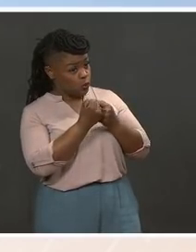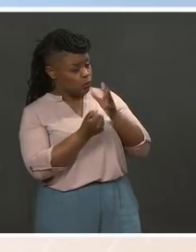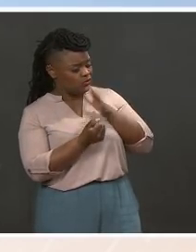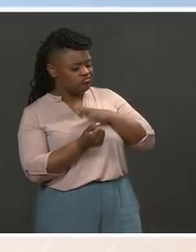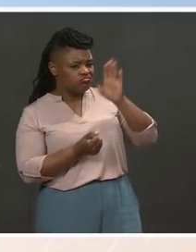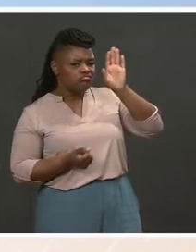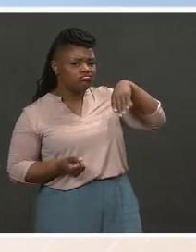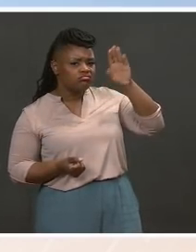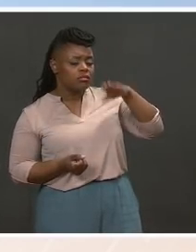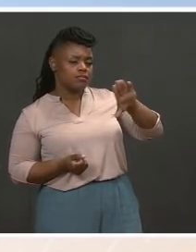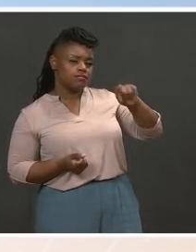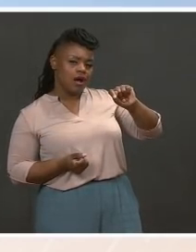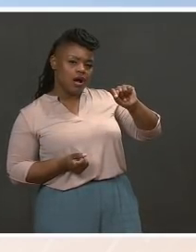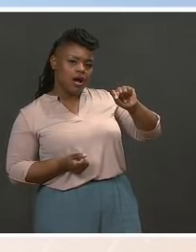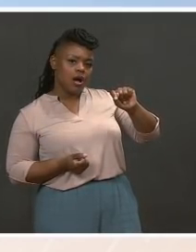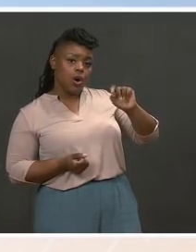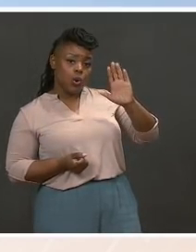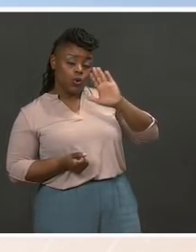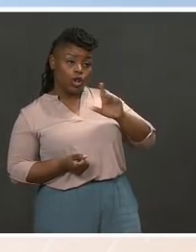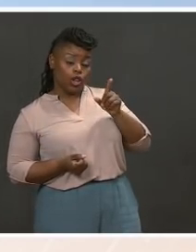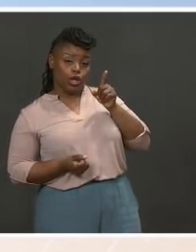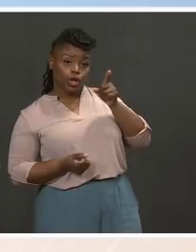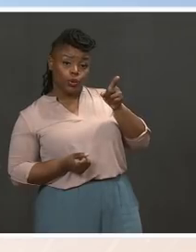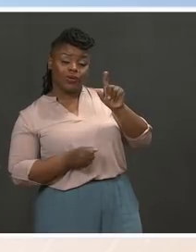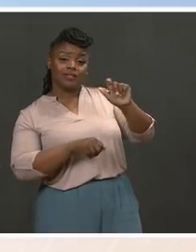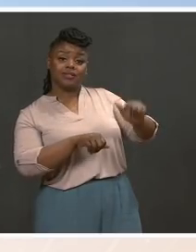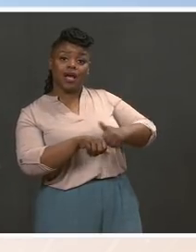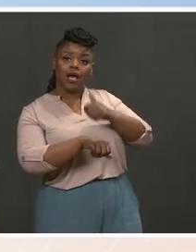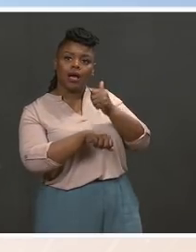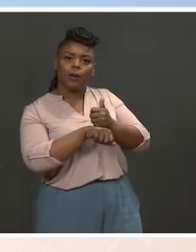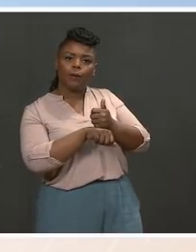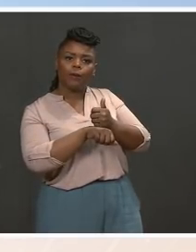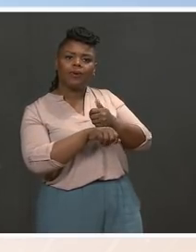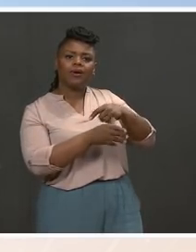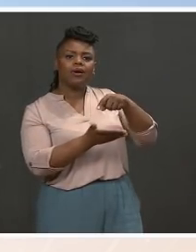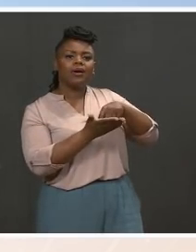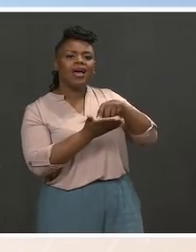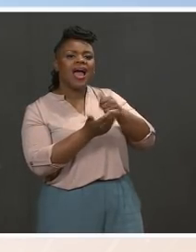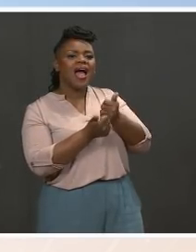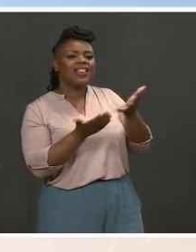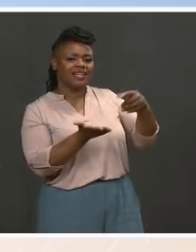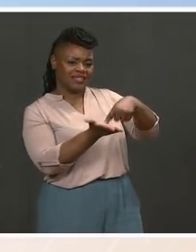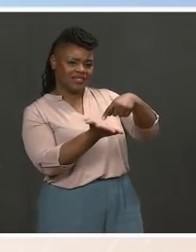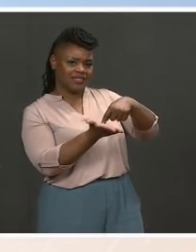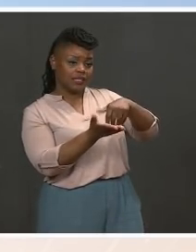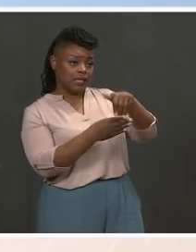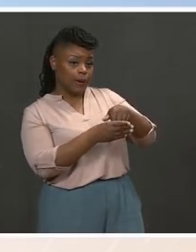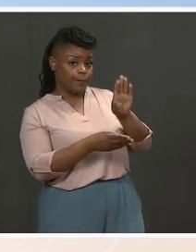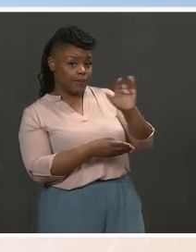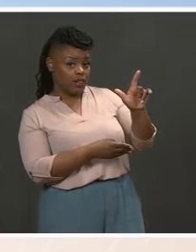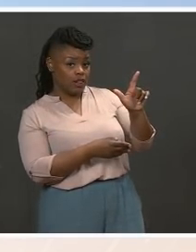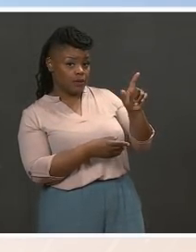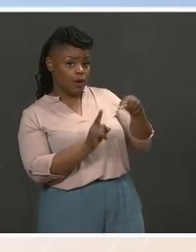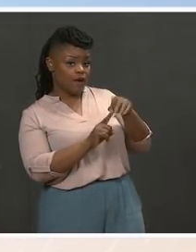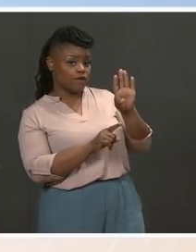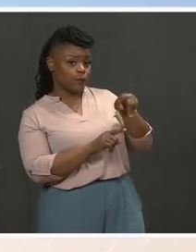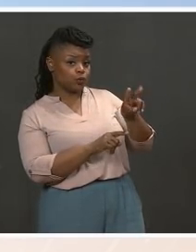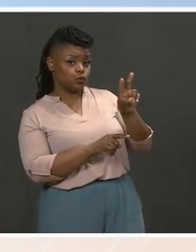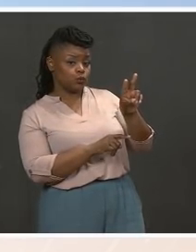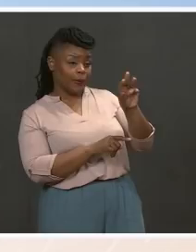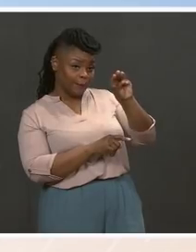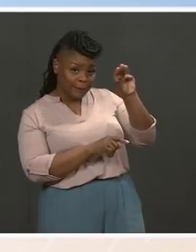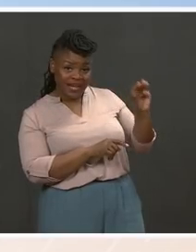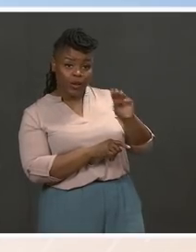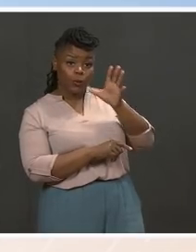any concrete measures in the Build Back Better plan to make sure the 4.2 million women have jobs to return to?